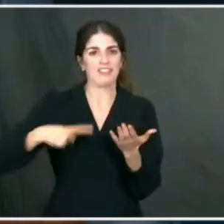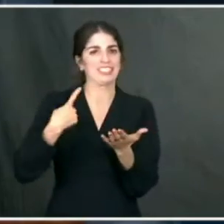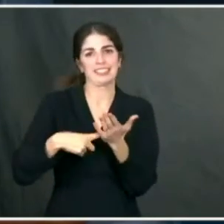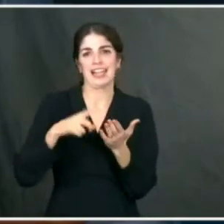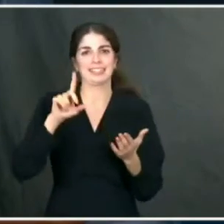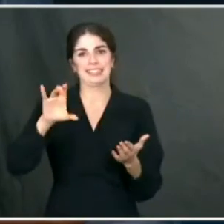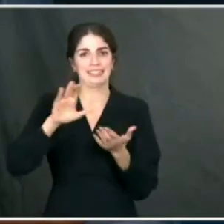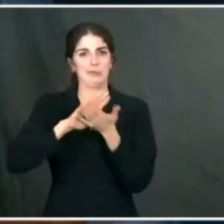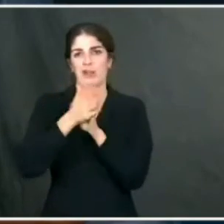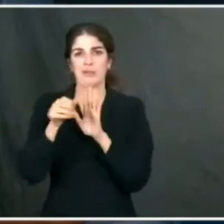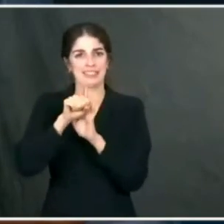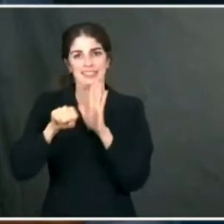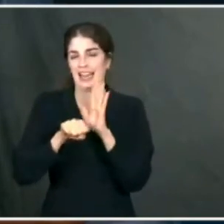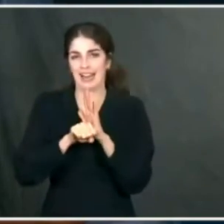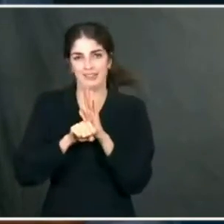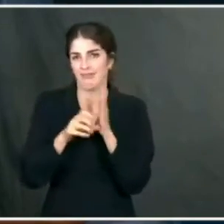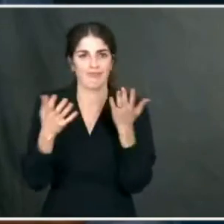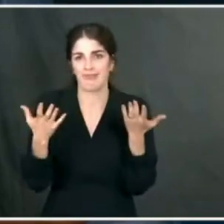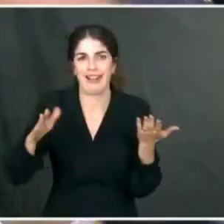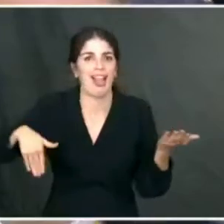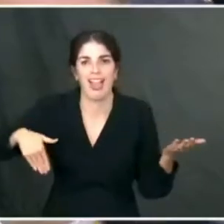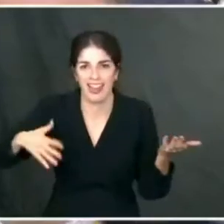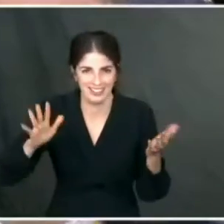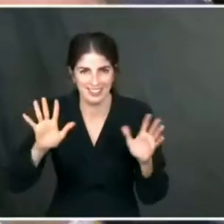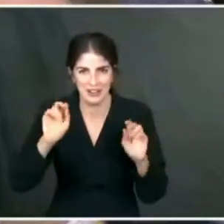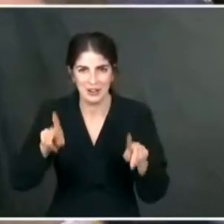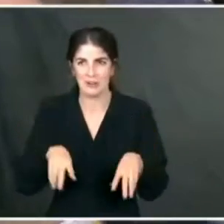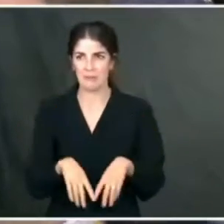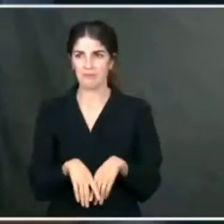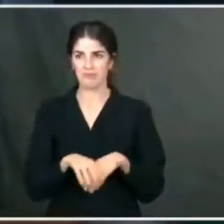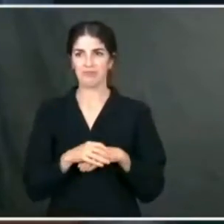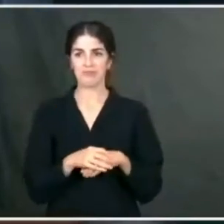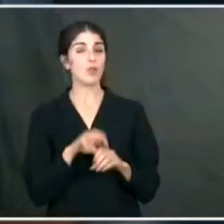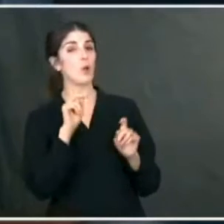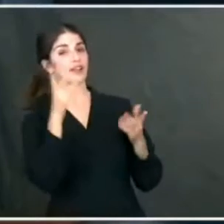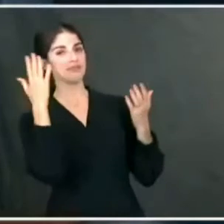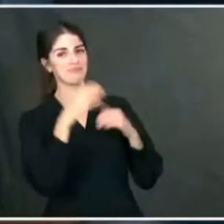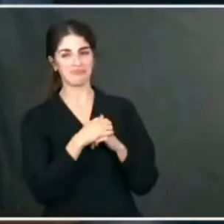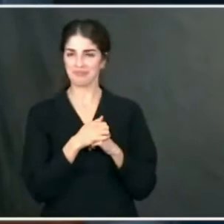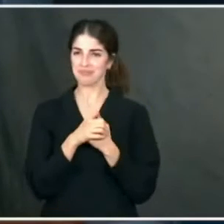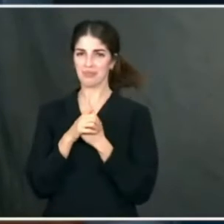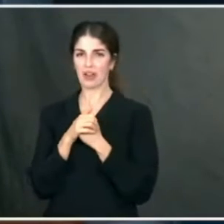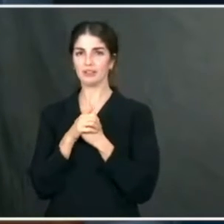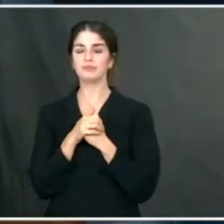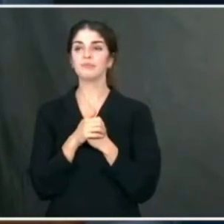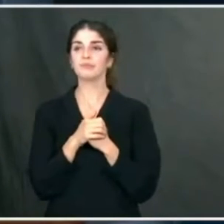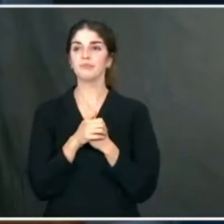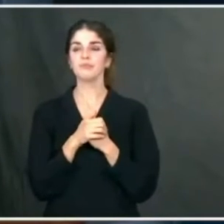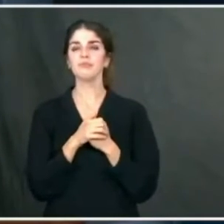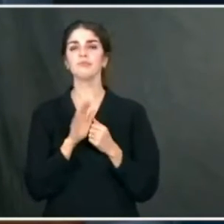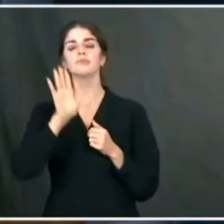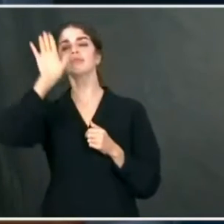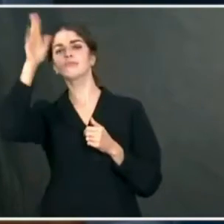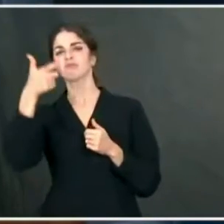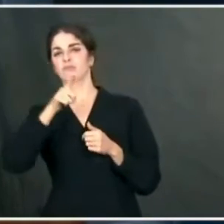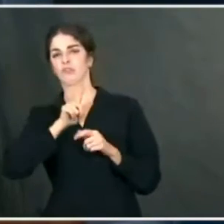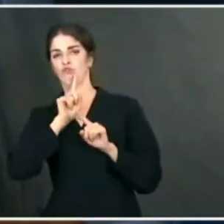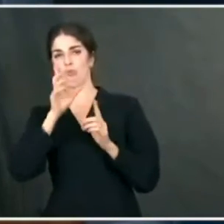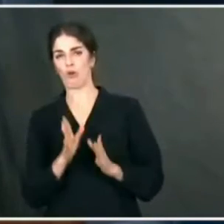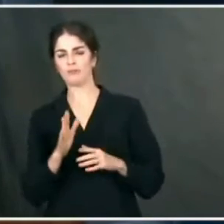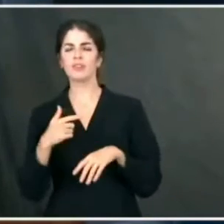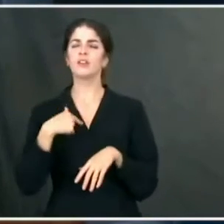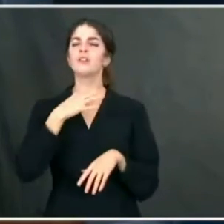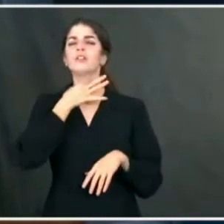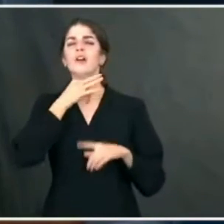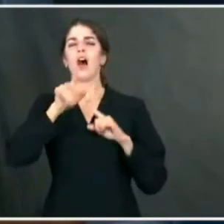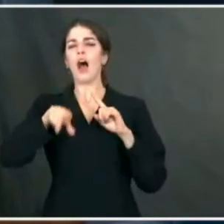statehood with him in the last 36 hours. look forward to hearing you. Okay, sounds great. Go ahead in the back. Yeah, thanks, Jen. I wanted to circle